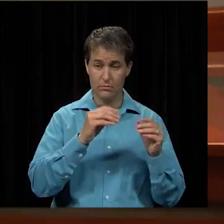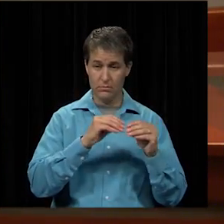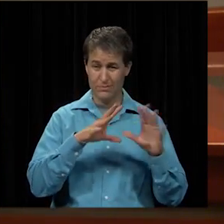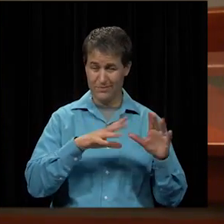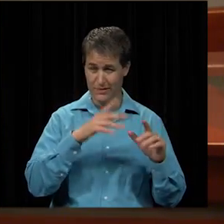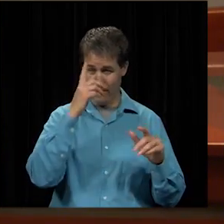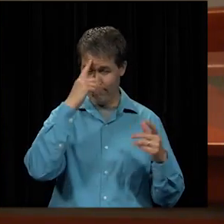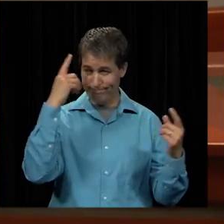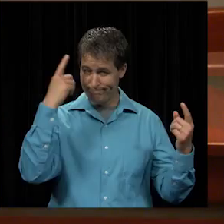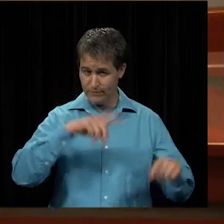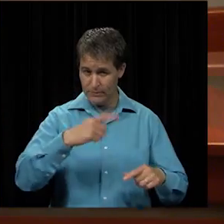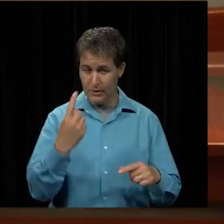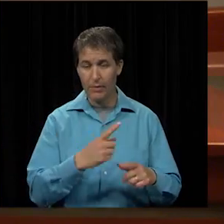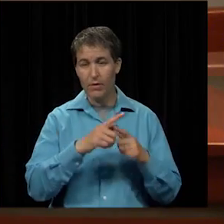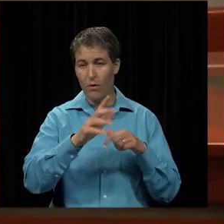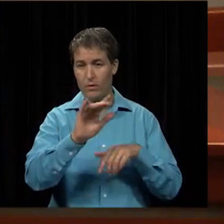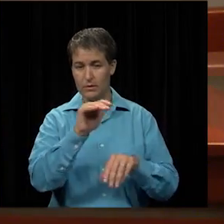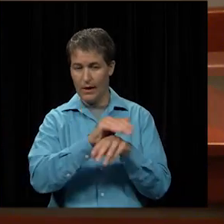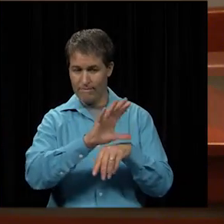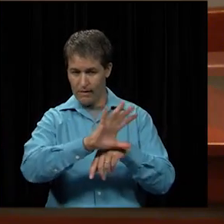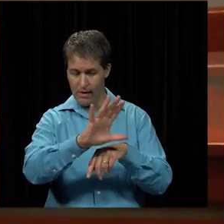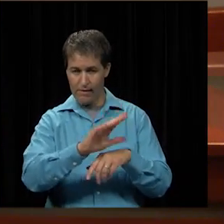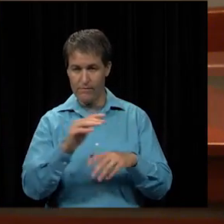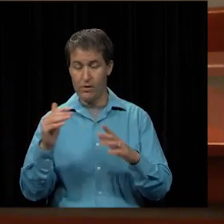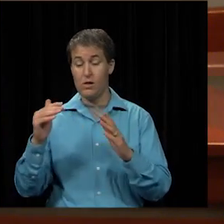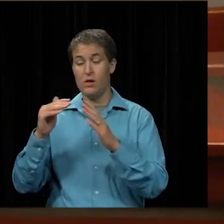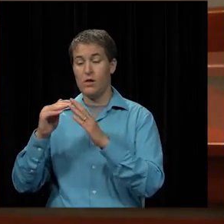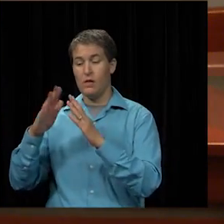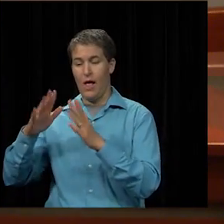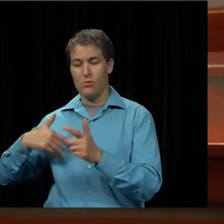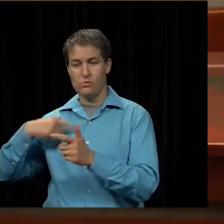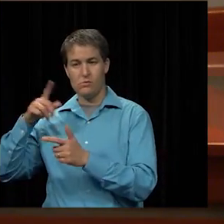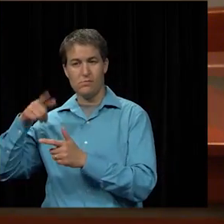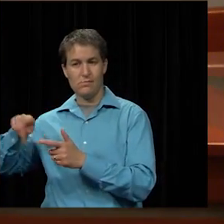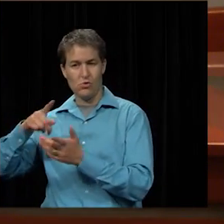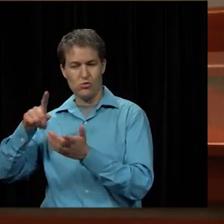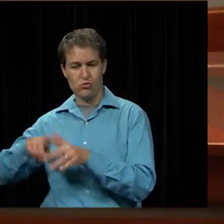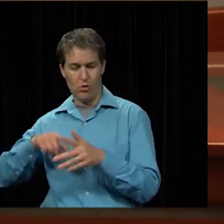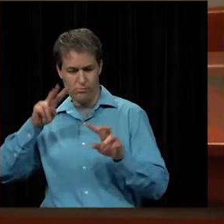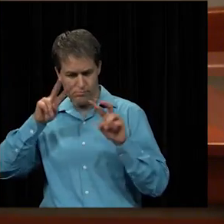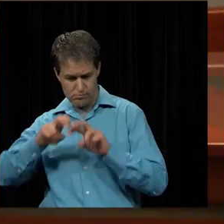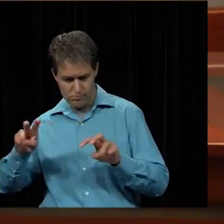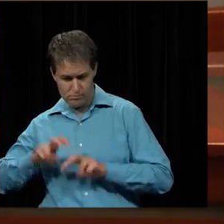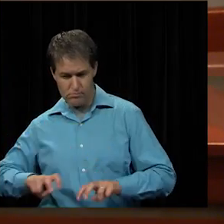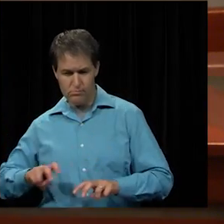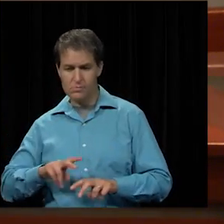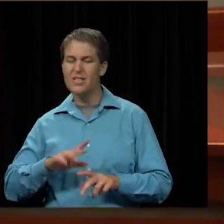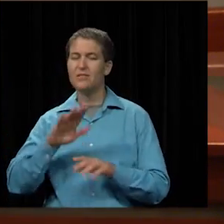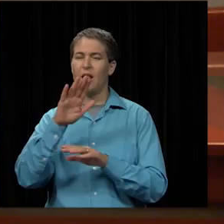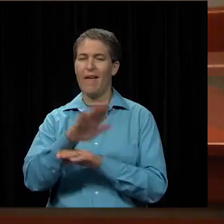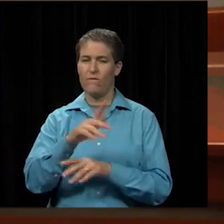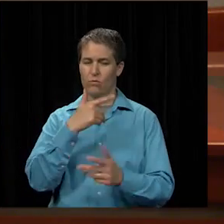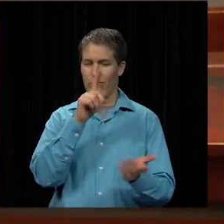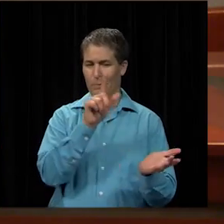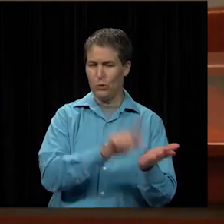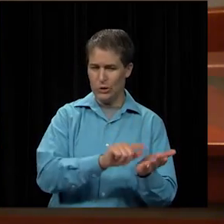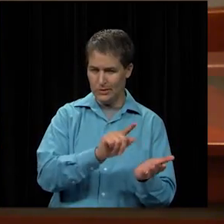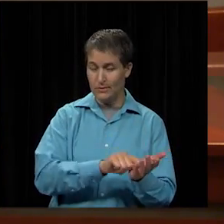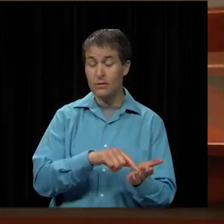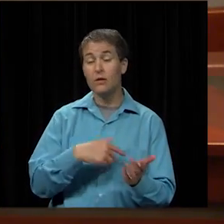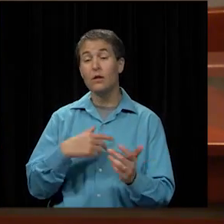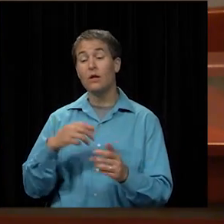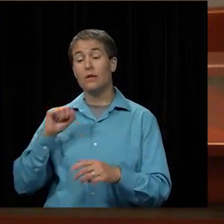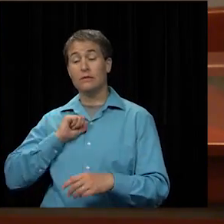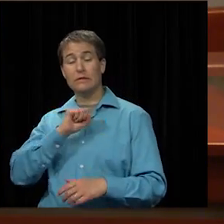on things, and so at 5 o'clock tonight, the House was supposed to start to look at it in detail. It took the afternoon to get printed, and then the